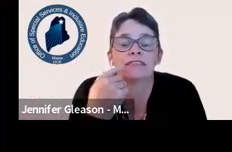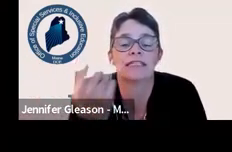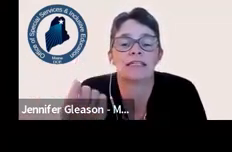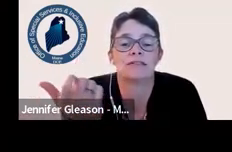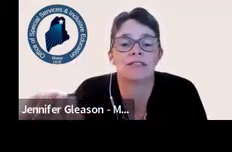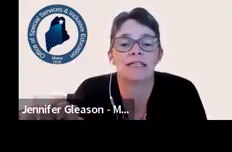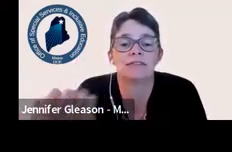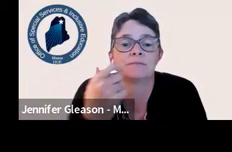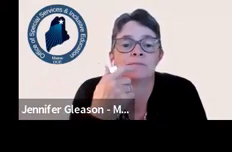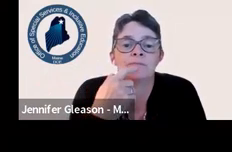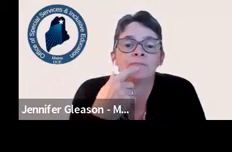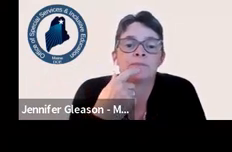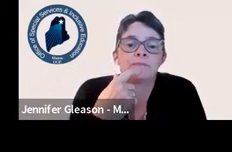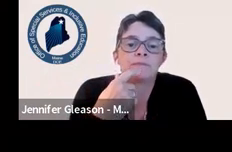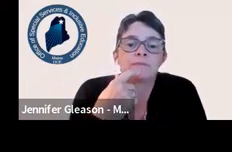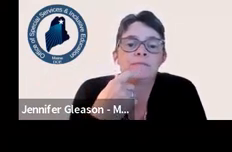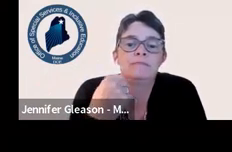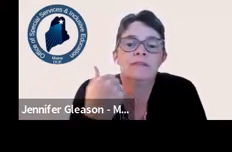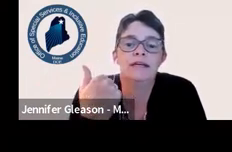over five consecutive days